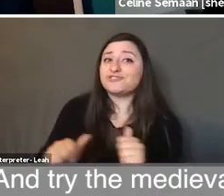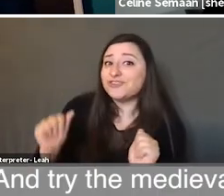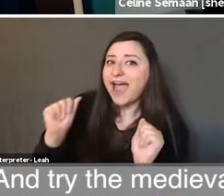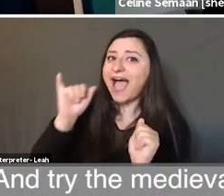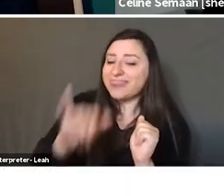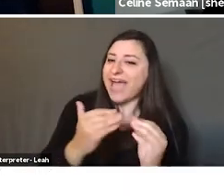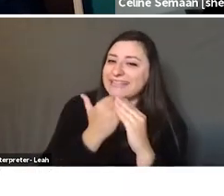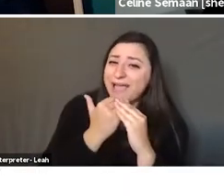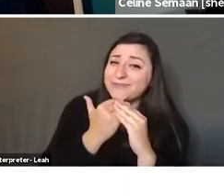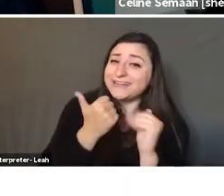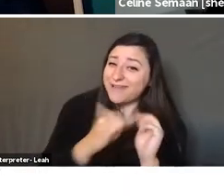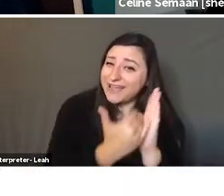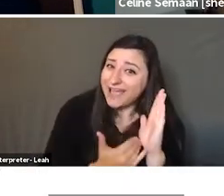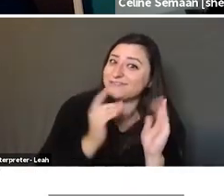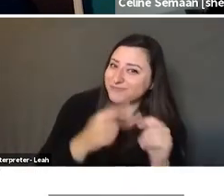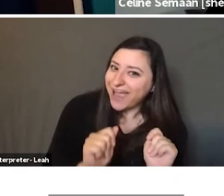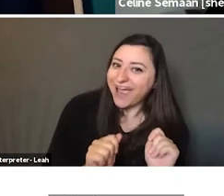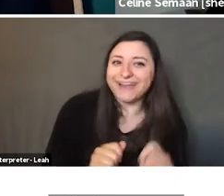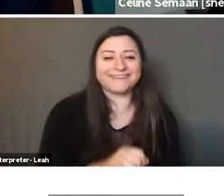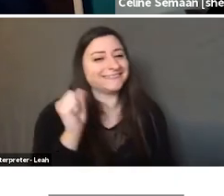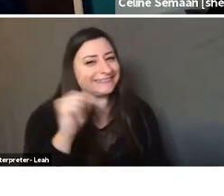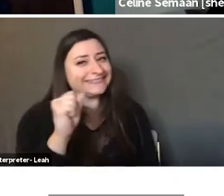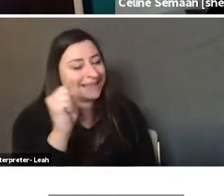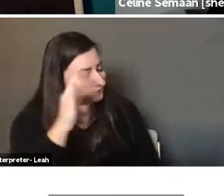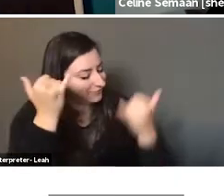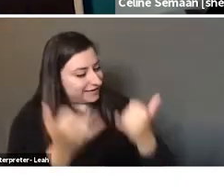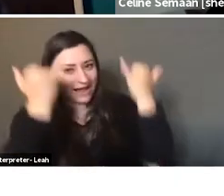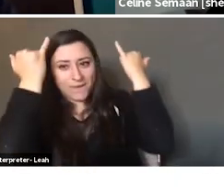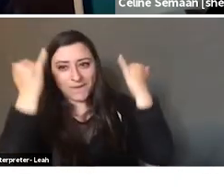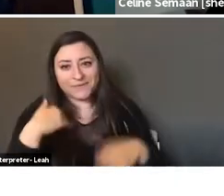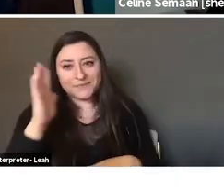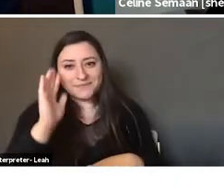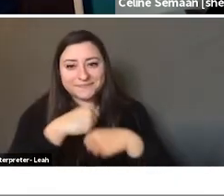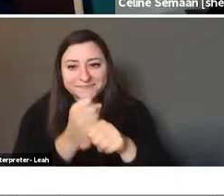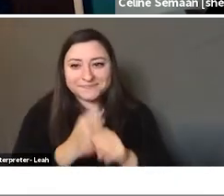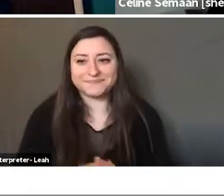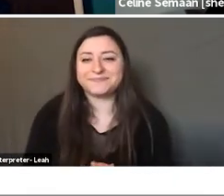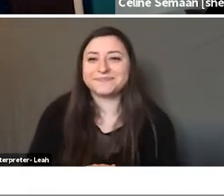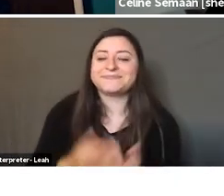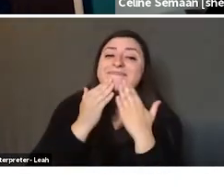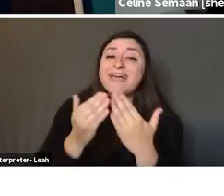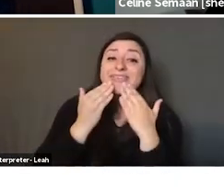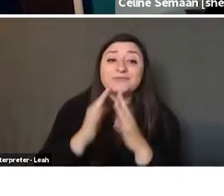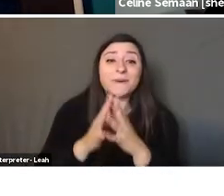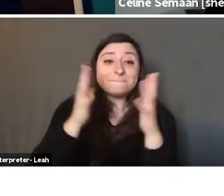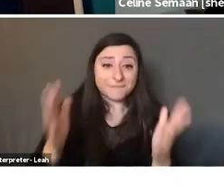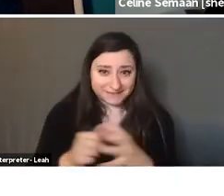sandwich from Baghdad. I will talk right now, right now. Thank you so much.